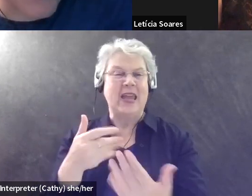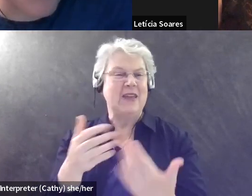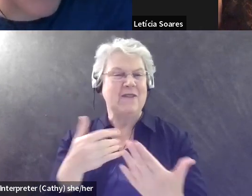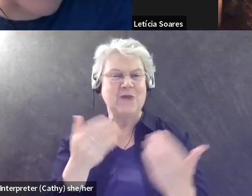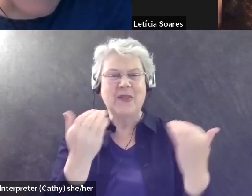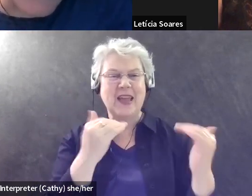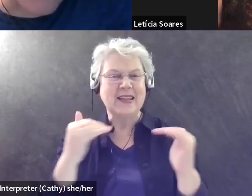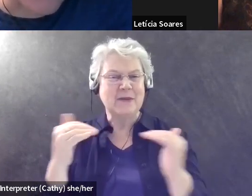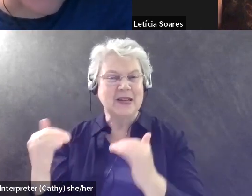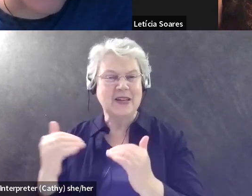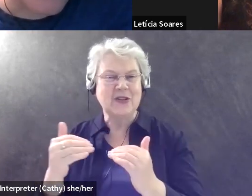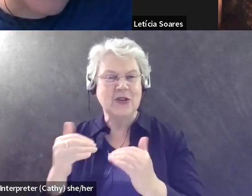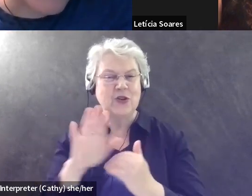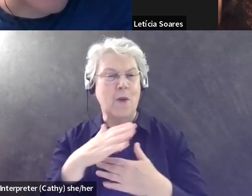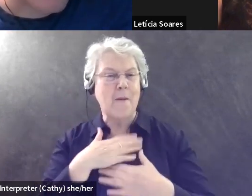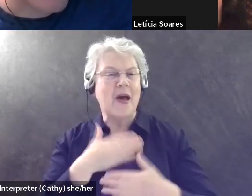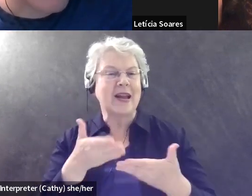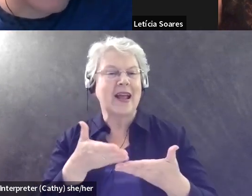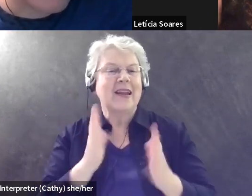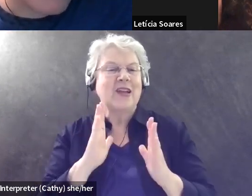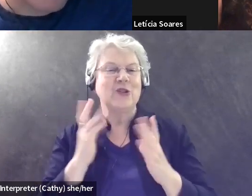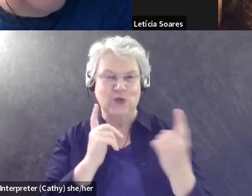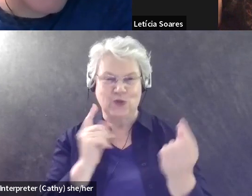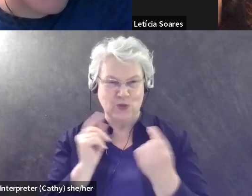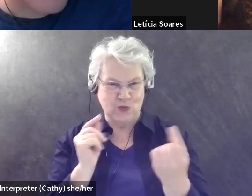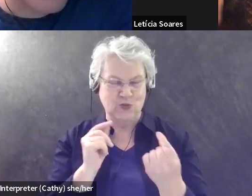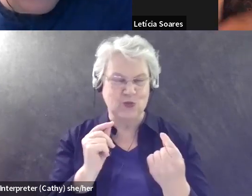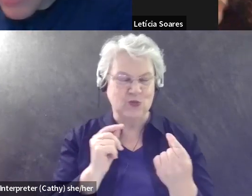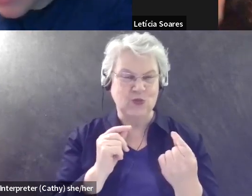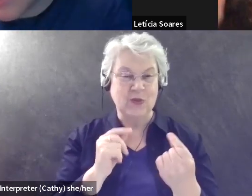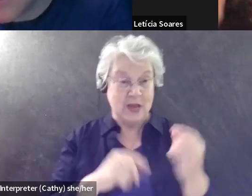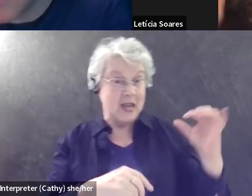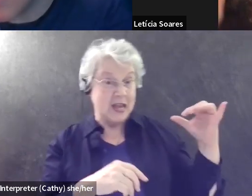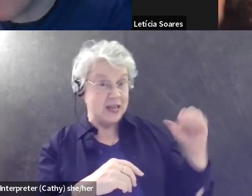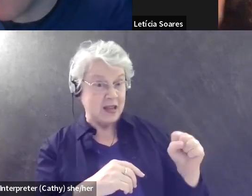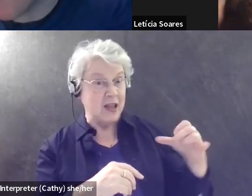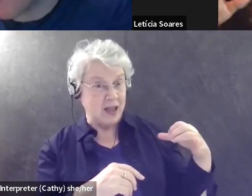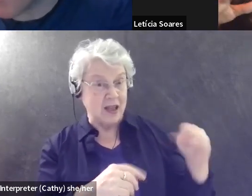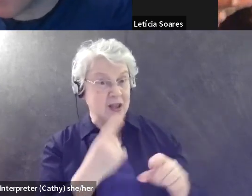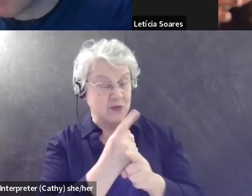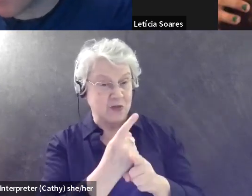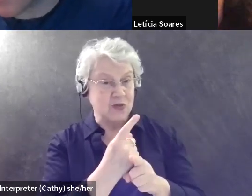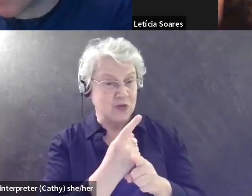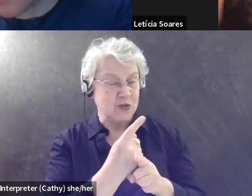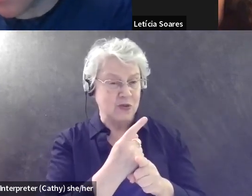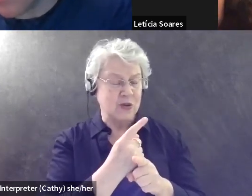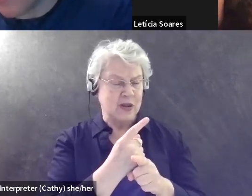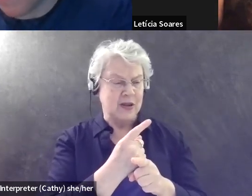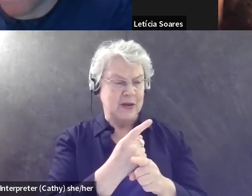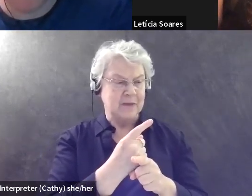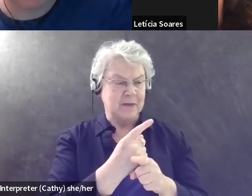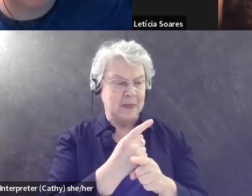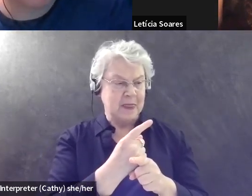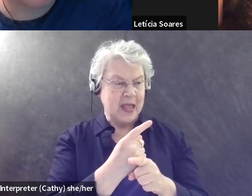by what your body's letting you do. Yes. Yes. And I think the, even the use of